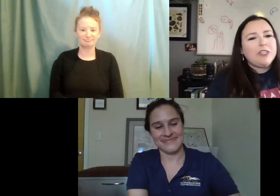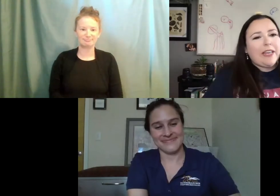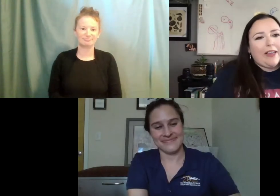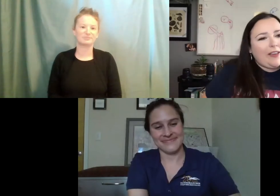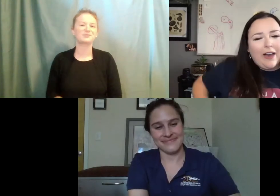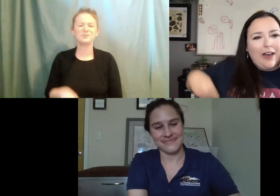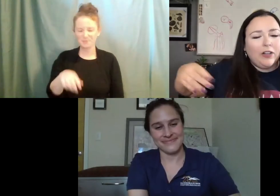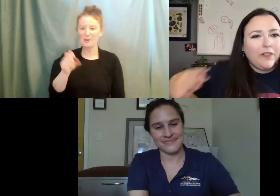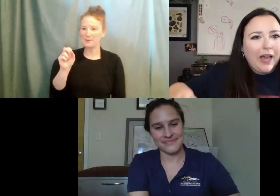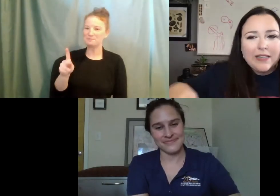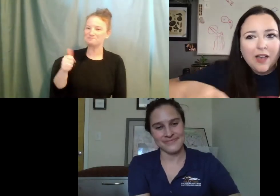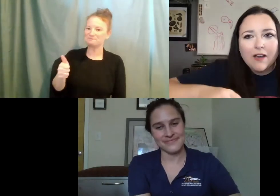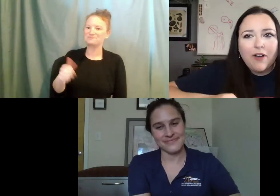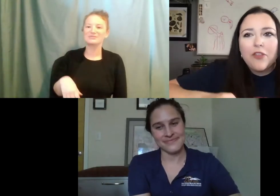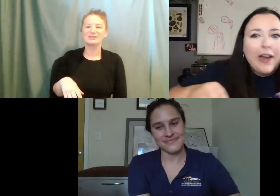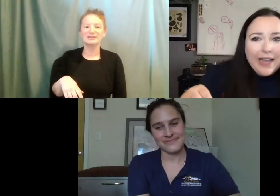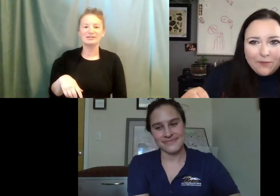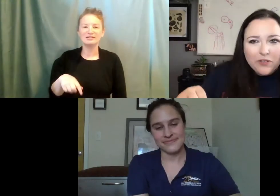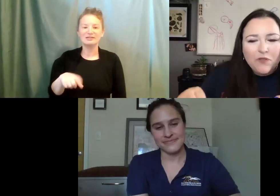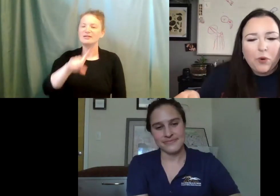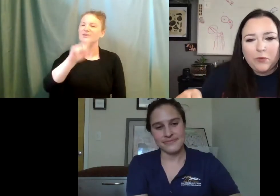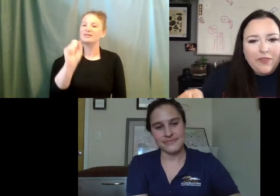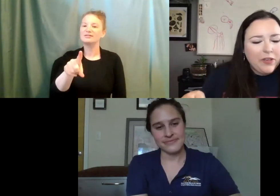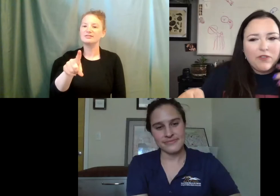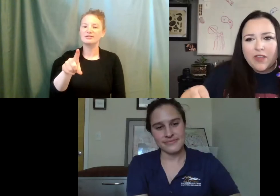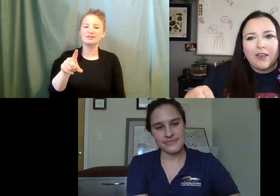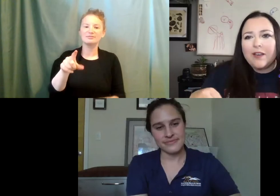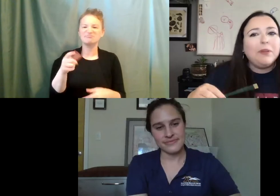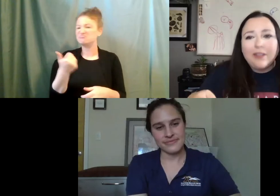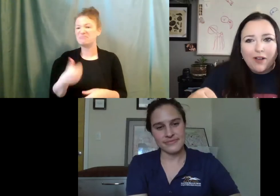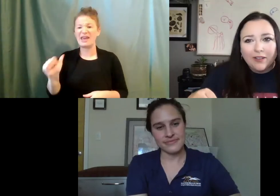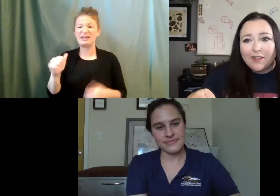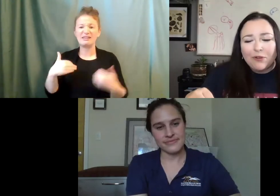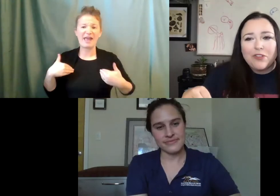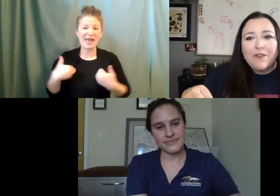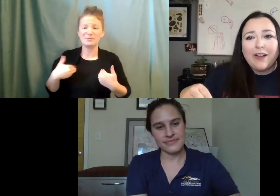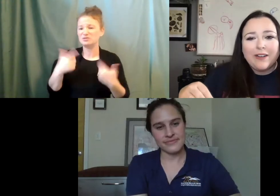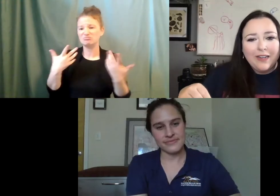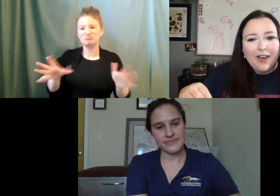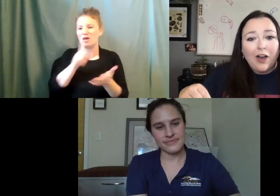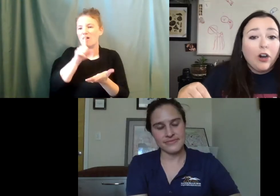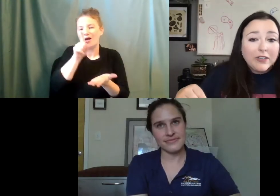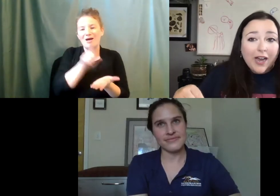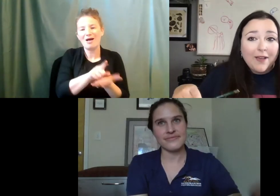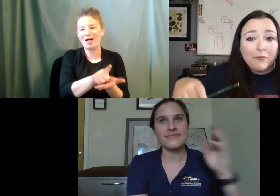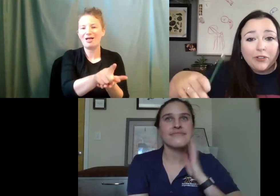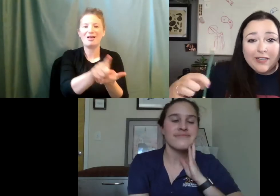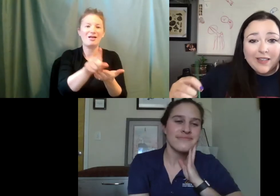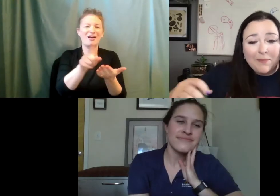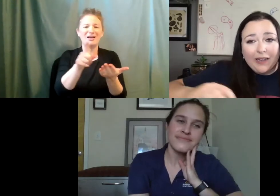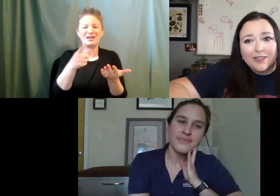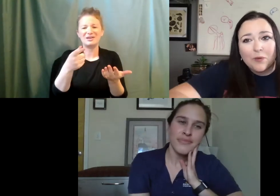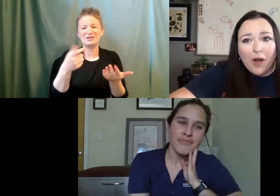couple questions like, uh, along the lines of, are there any animals that you've worked with that you've just like completely fallen in love with that you've had a hard time